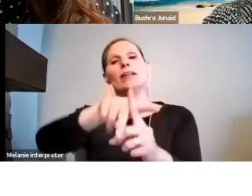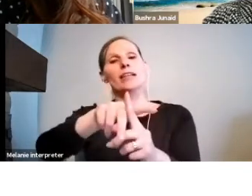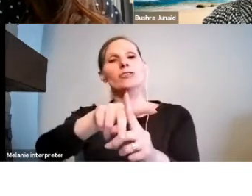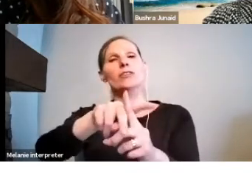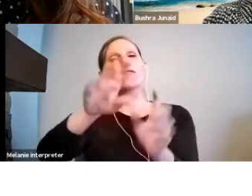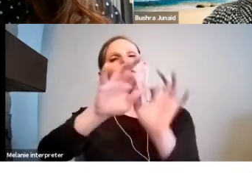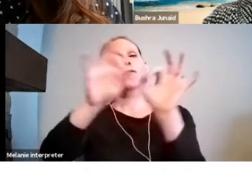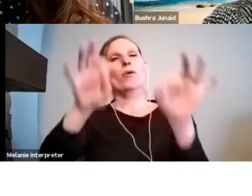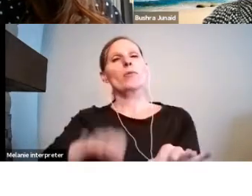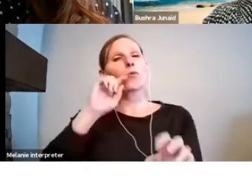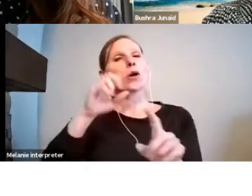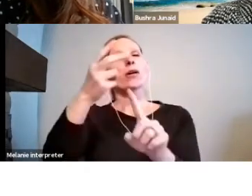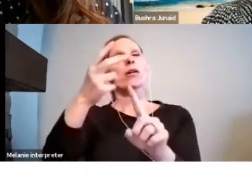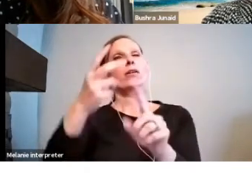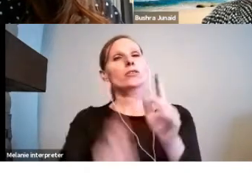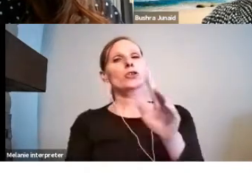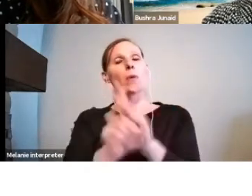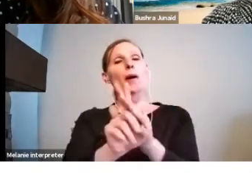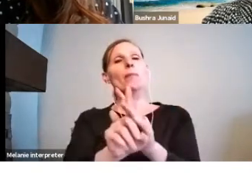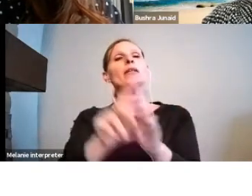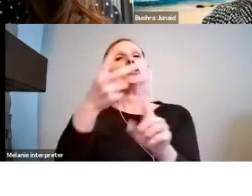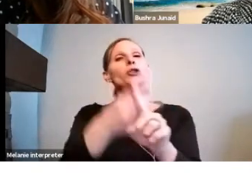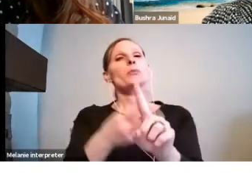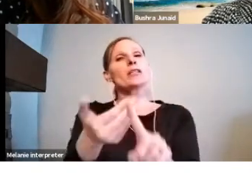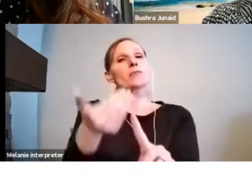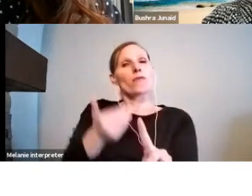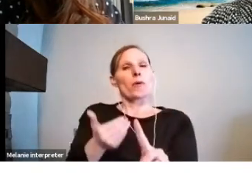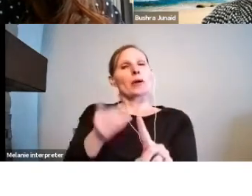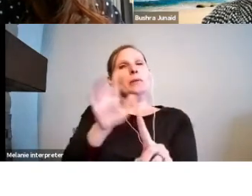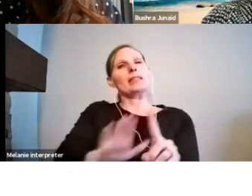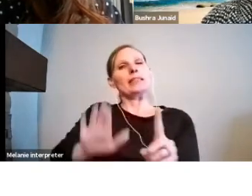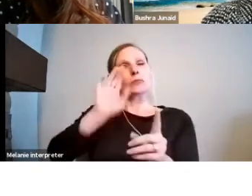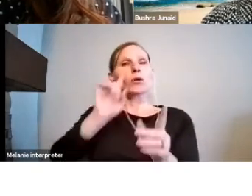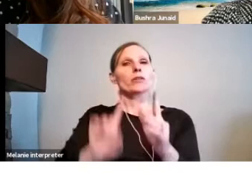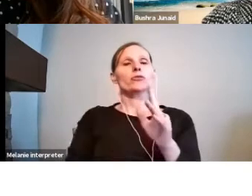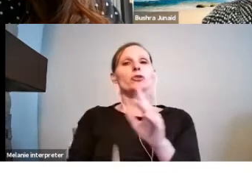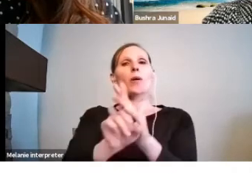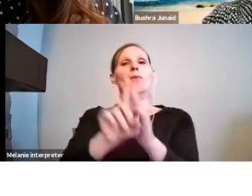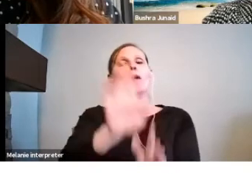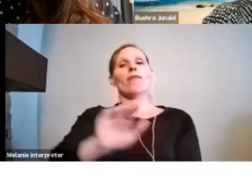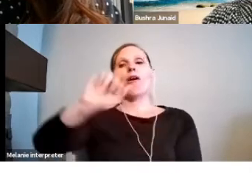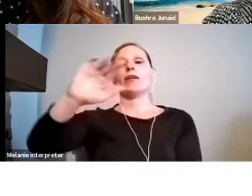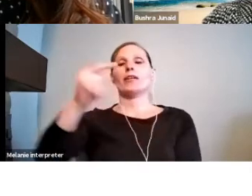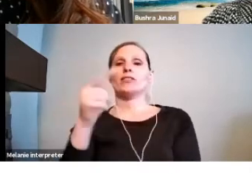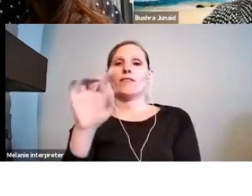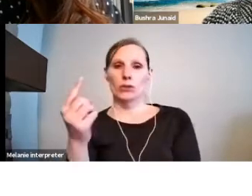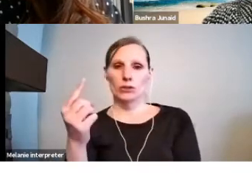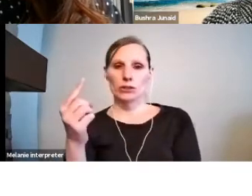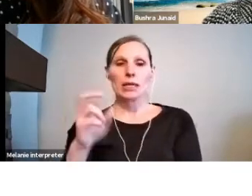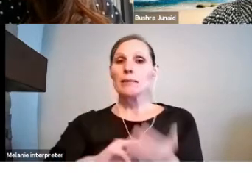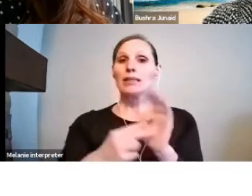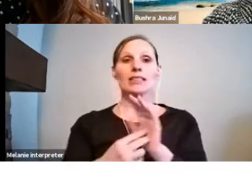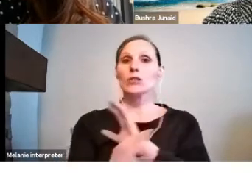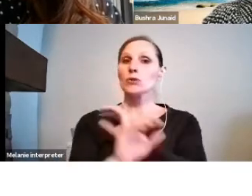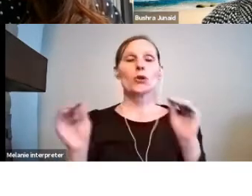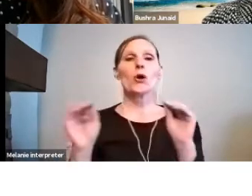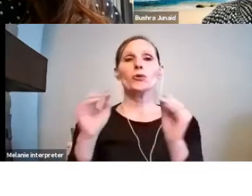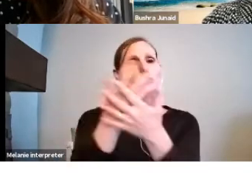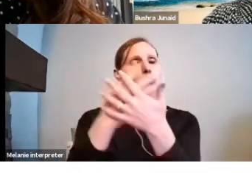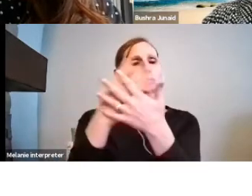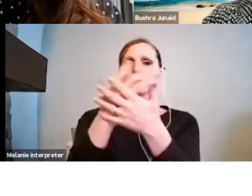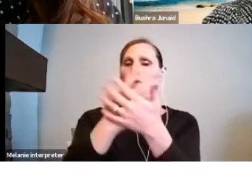about two months ahead of time, so around August 1st. There's no pre-screening process to apply to OAC,